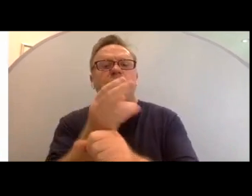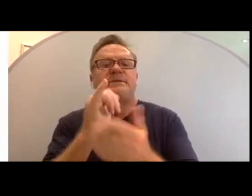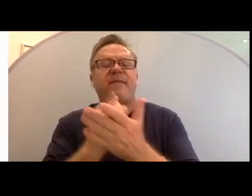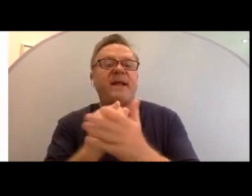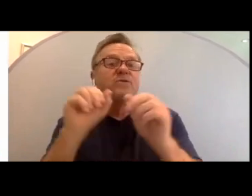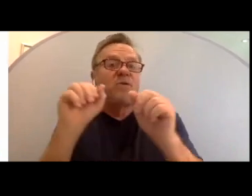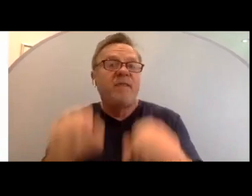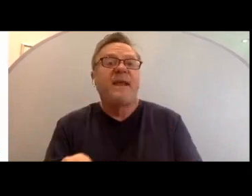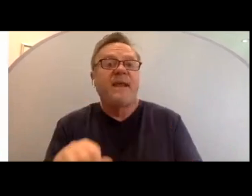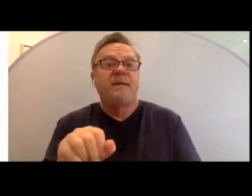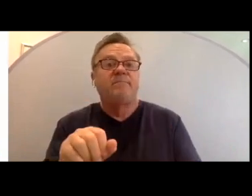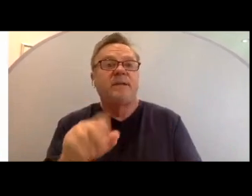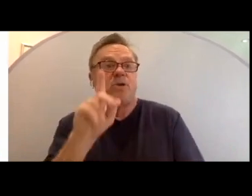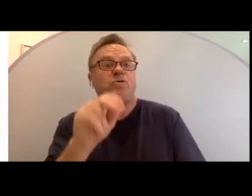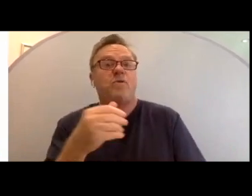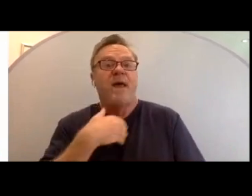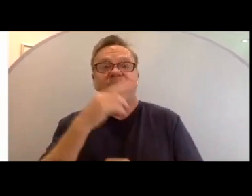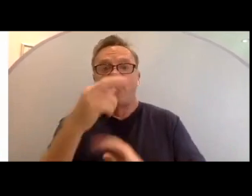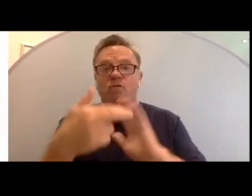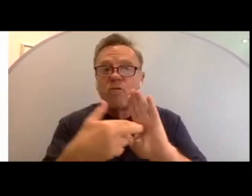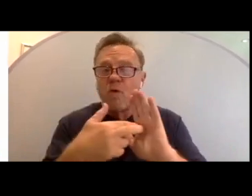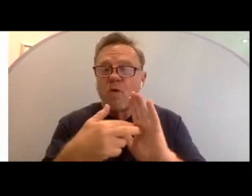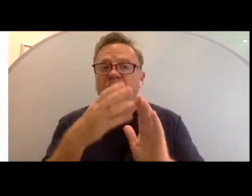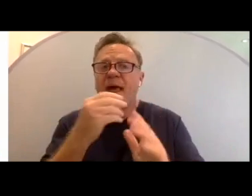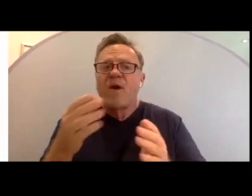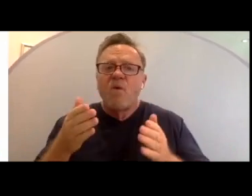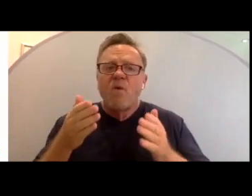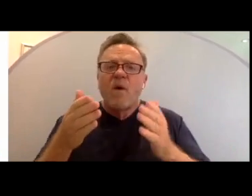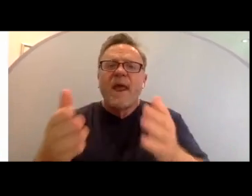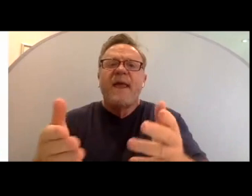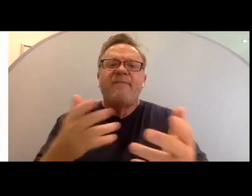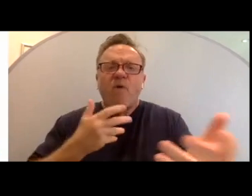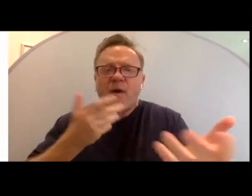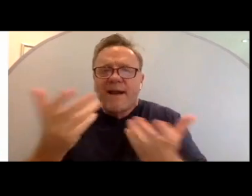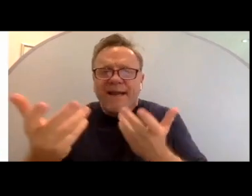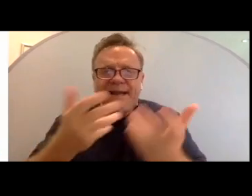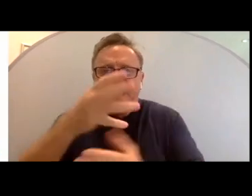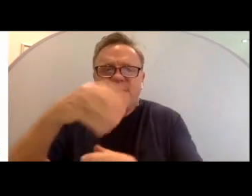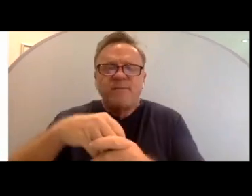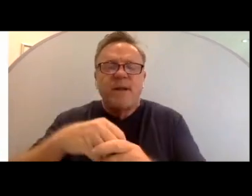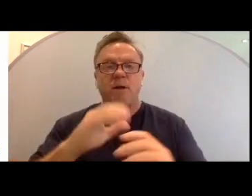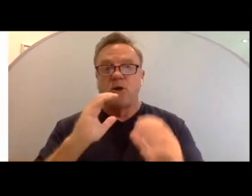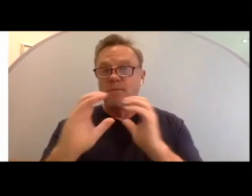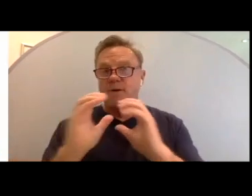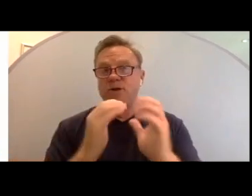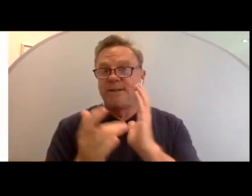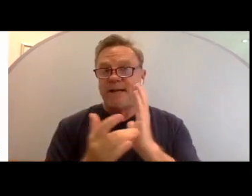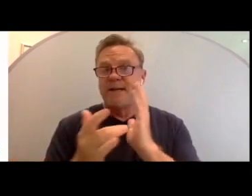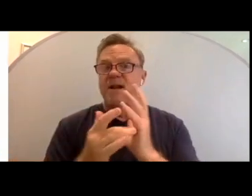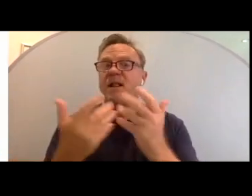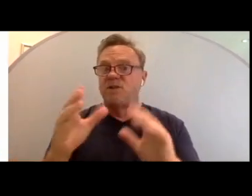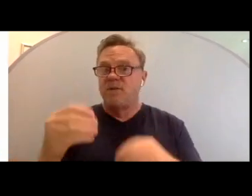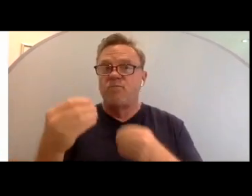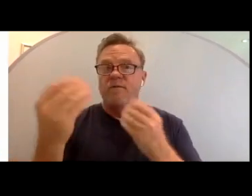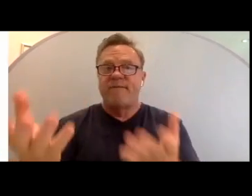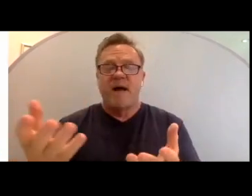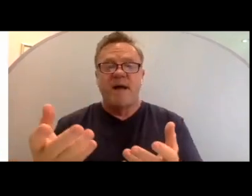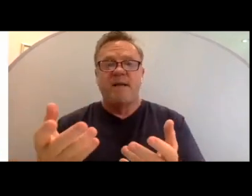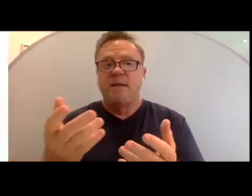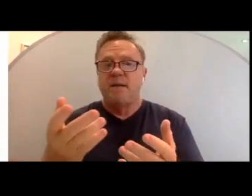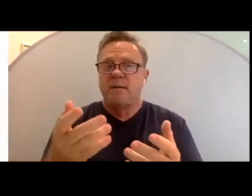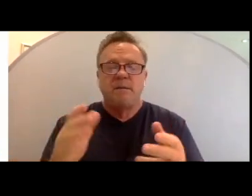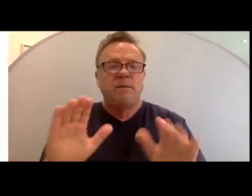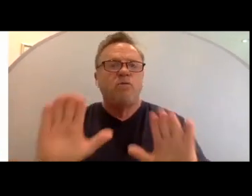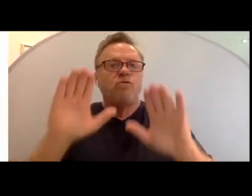that they do have a role, they do have a means for engagement, communication technologies have provided an incredible